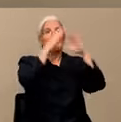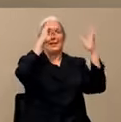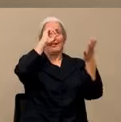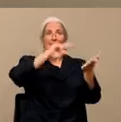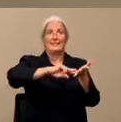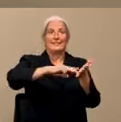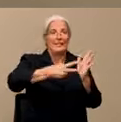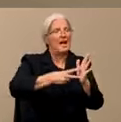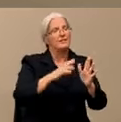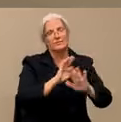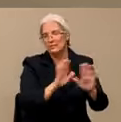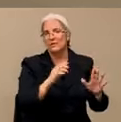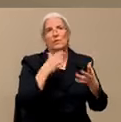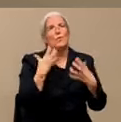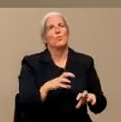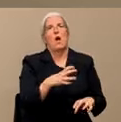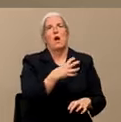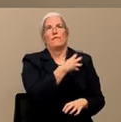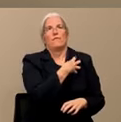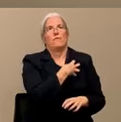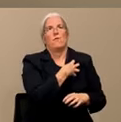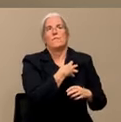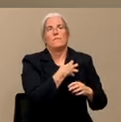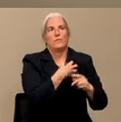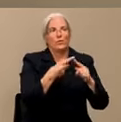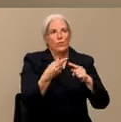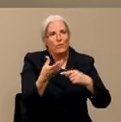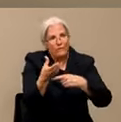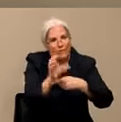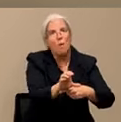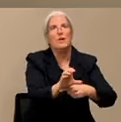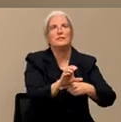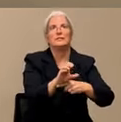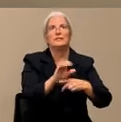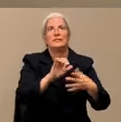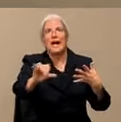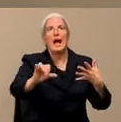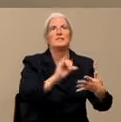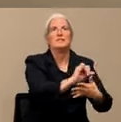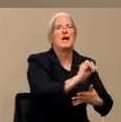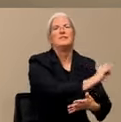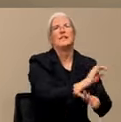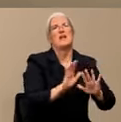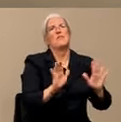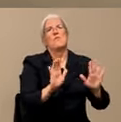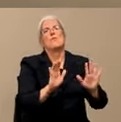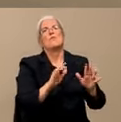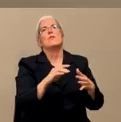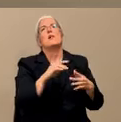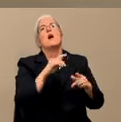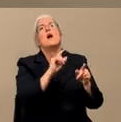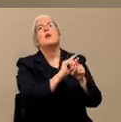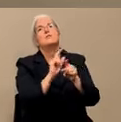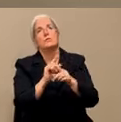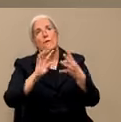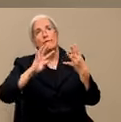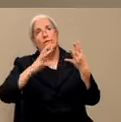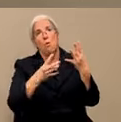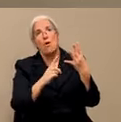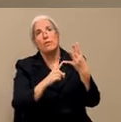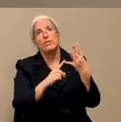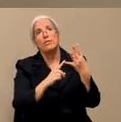And the fourth component of this, and this specifically revolves around what are essential businesses